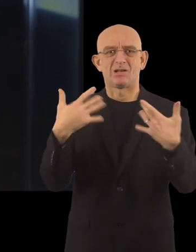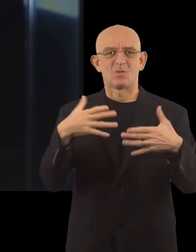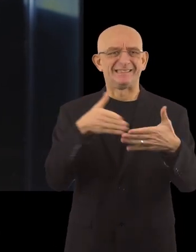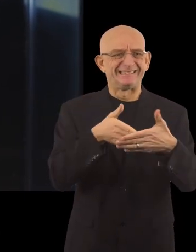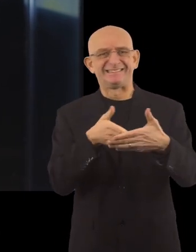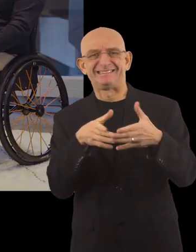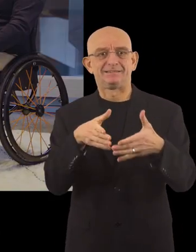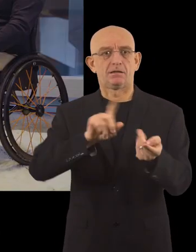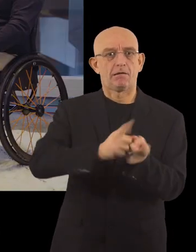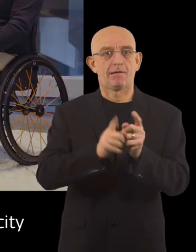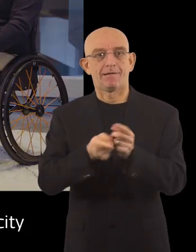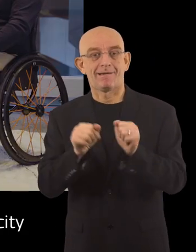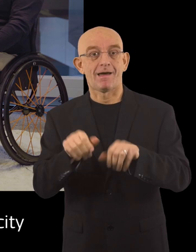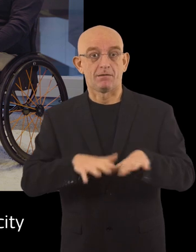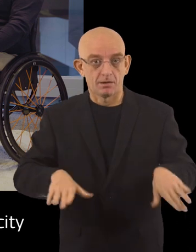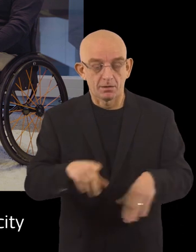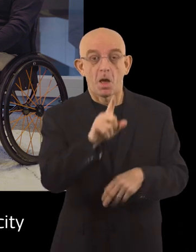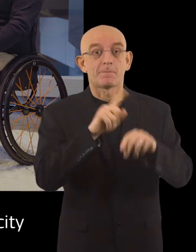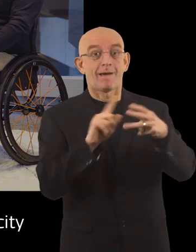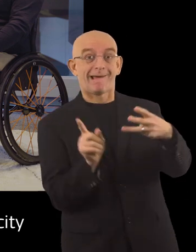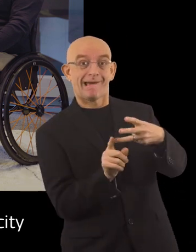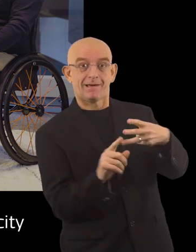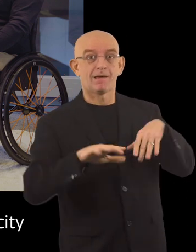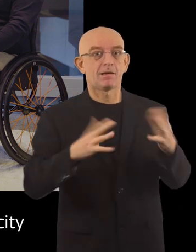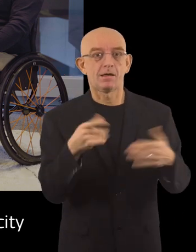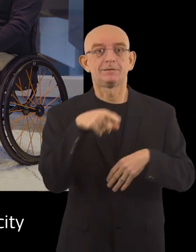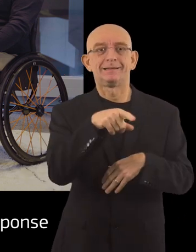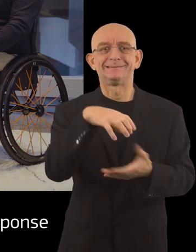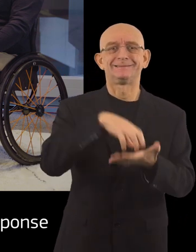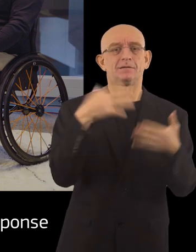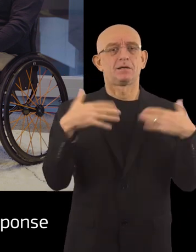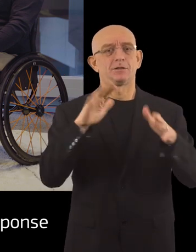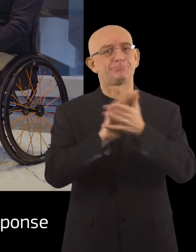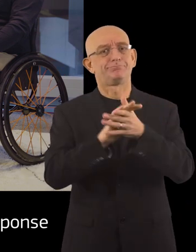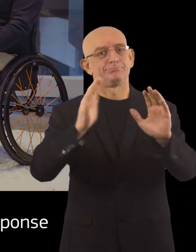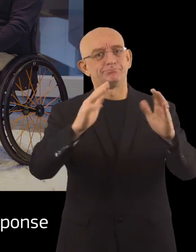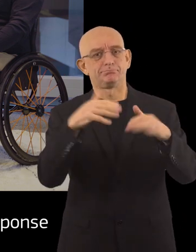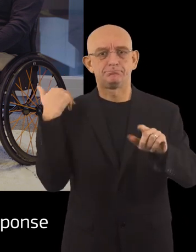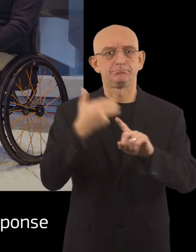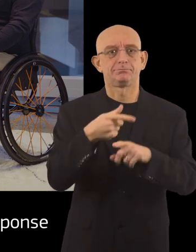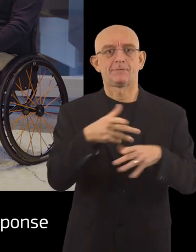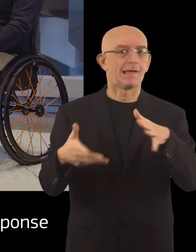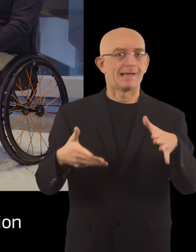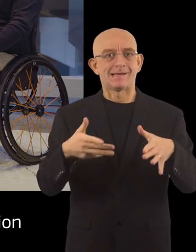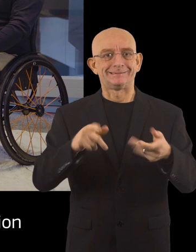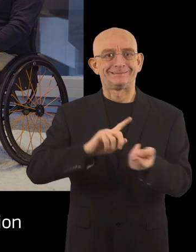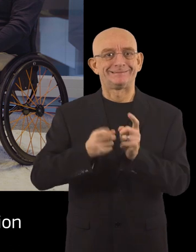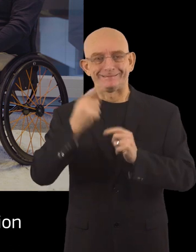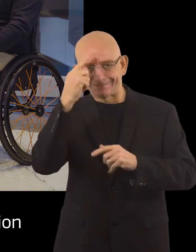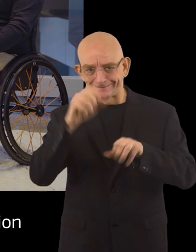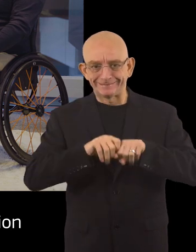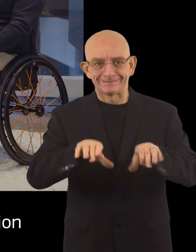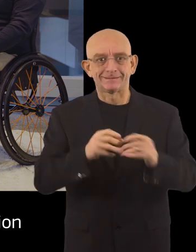city accessible. And a special one-time only award for a city with an outstanding crisis management response and